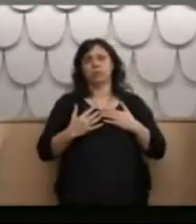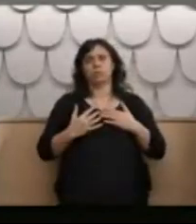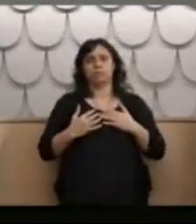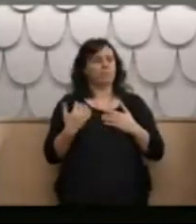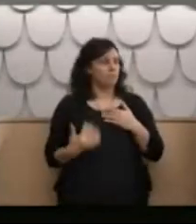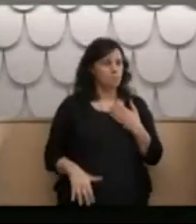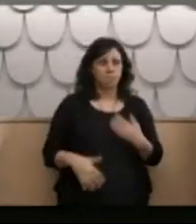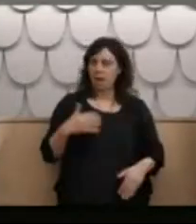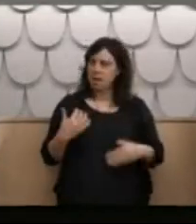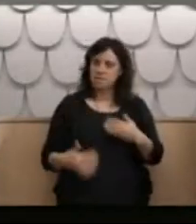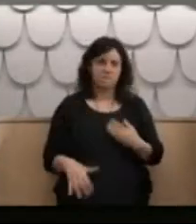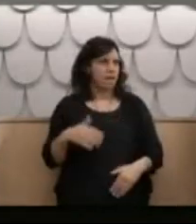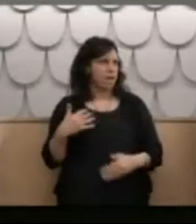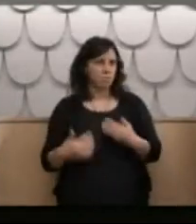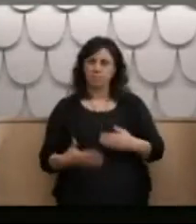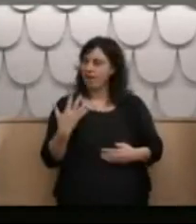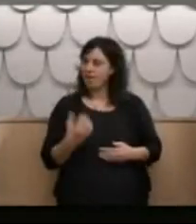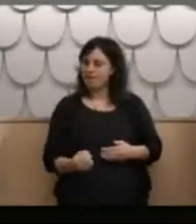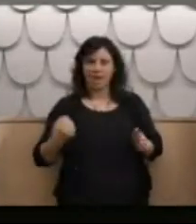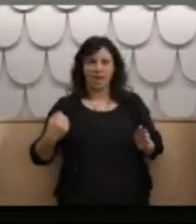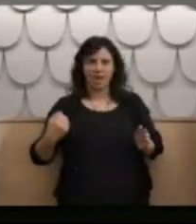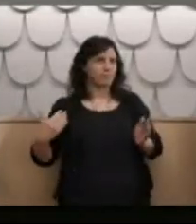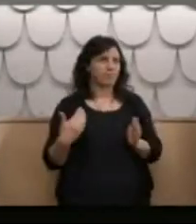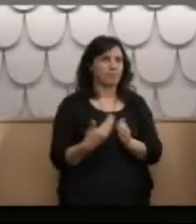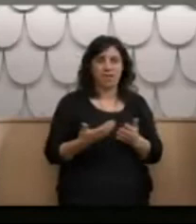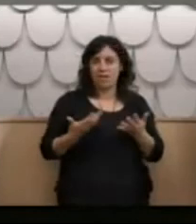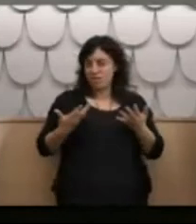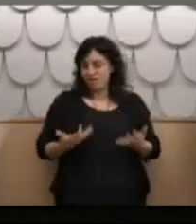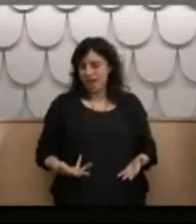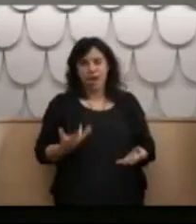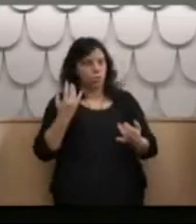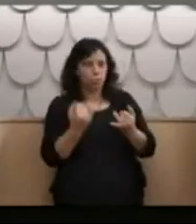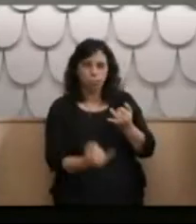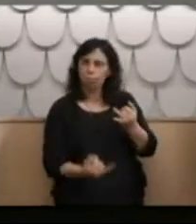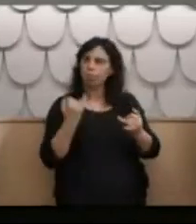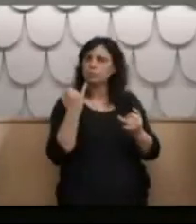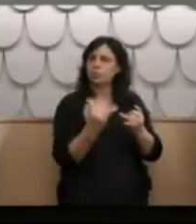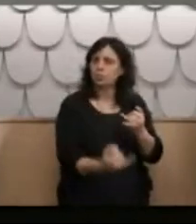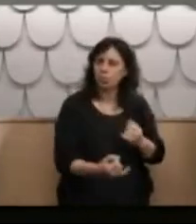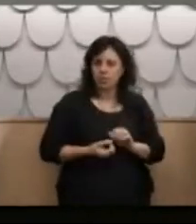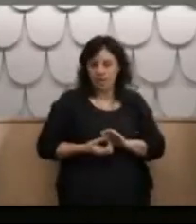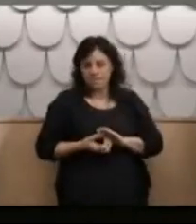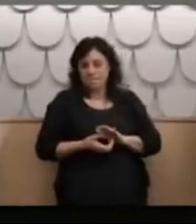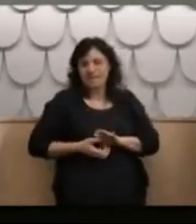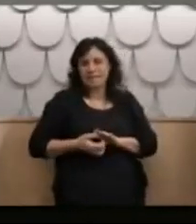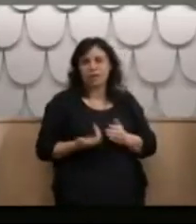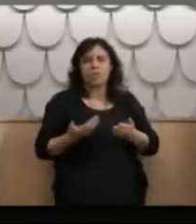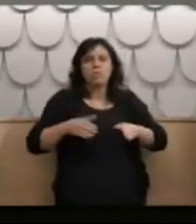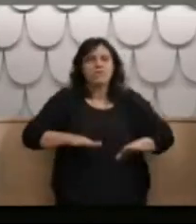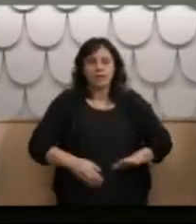It started when I came out of and has gotten worse over time. I have terrible pins and needles in my feet.